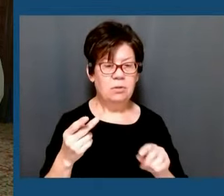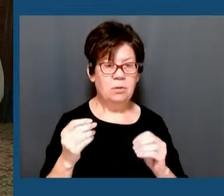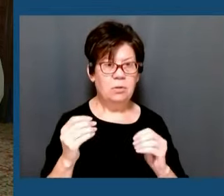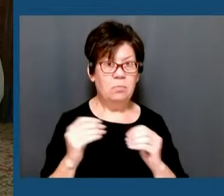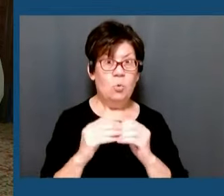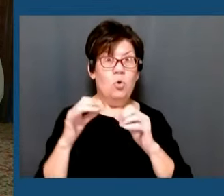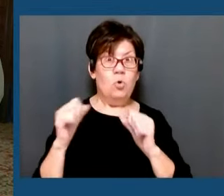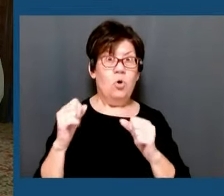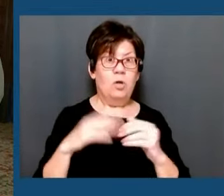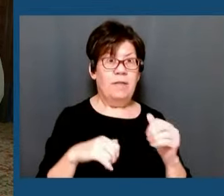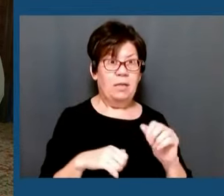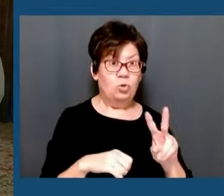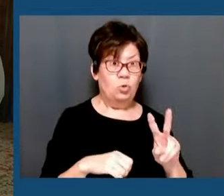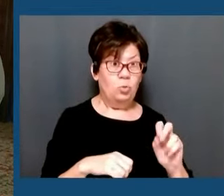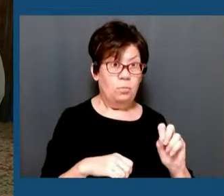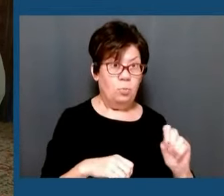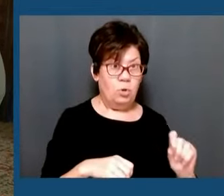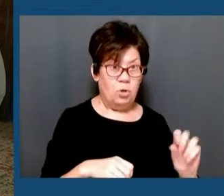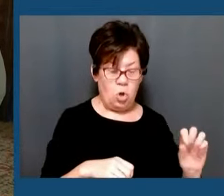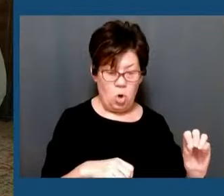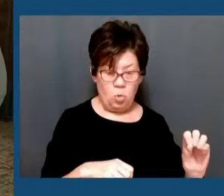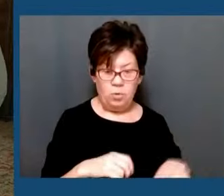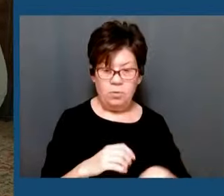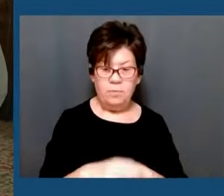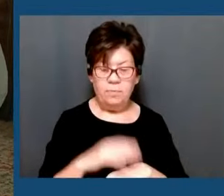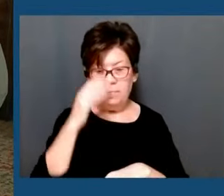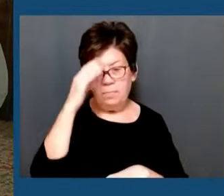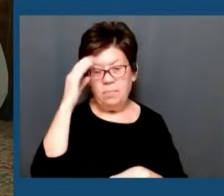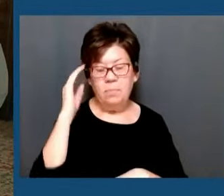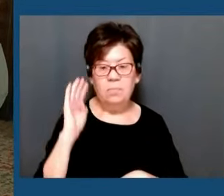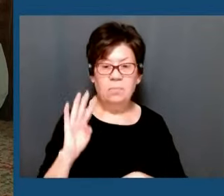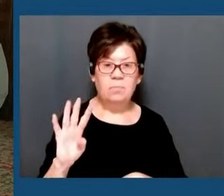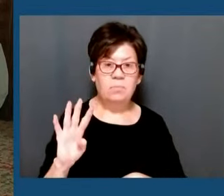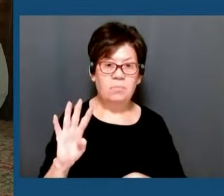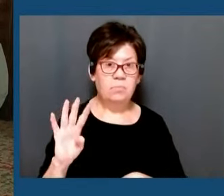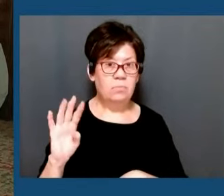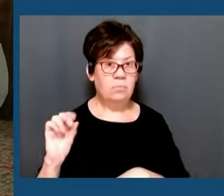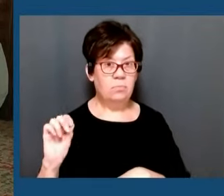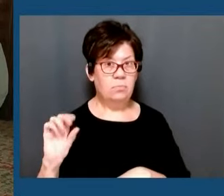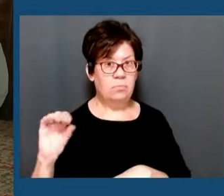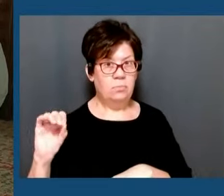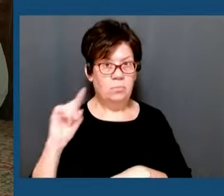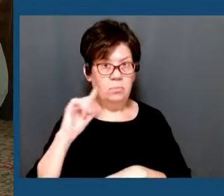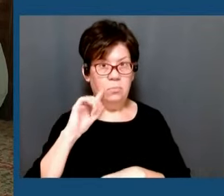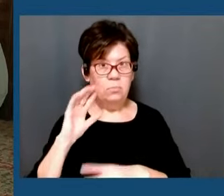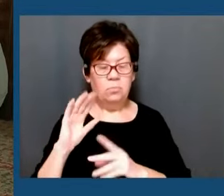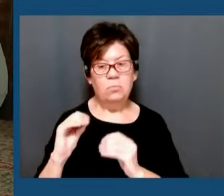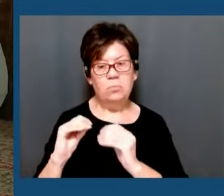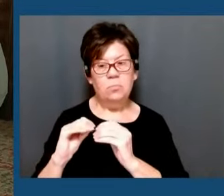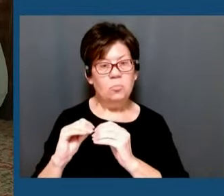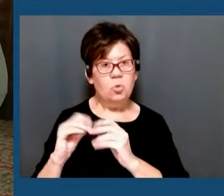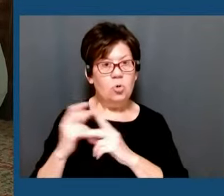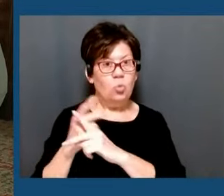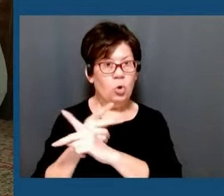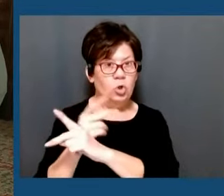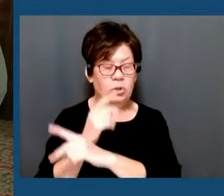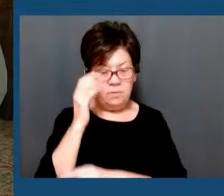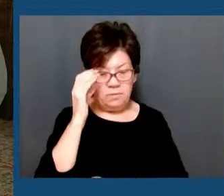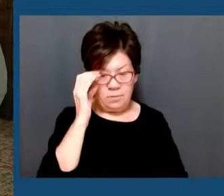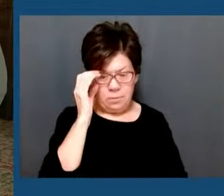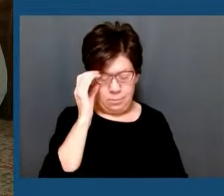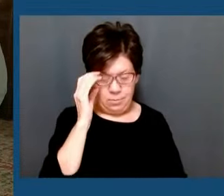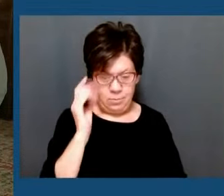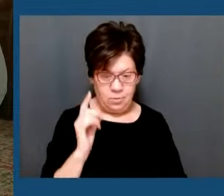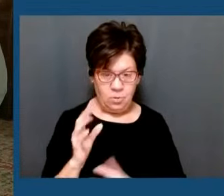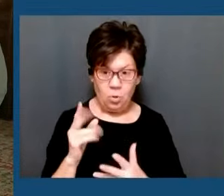is 10 times easier than a 5.0. So every one of those makes a significant difference in what you will